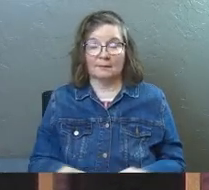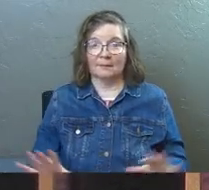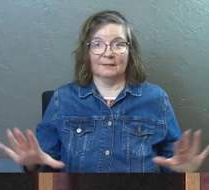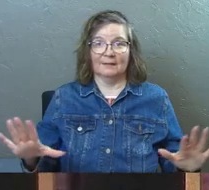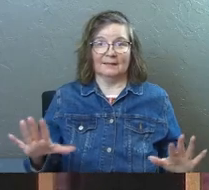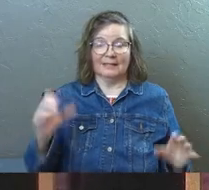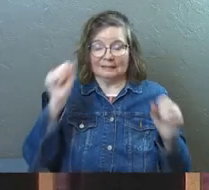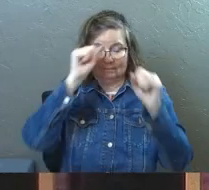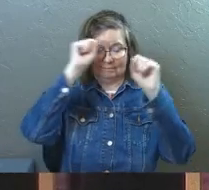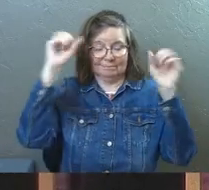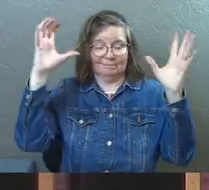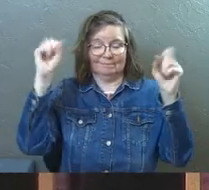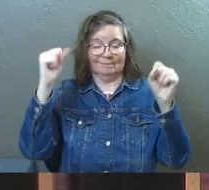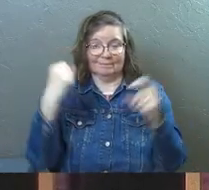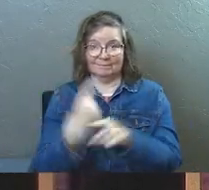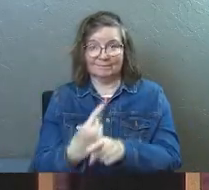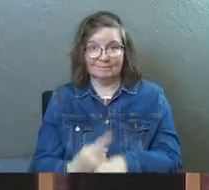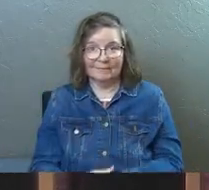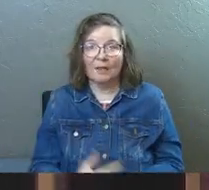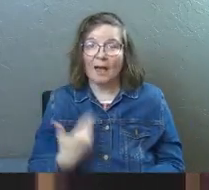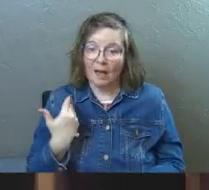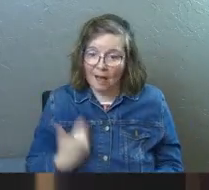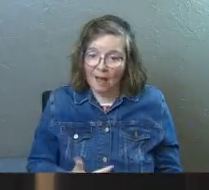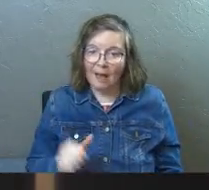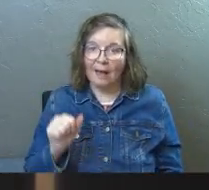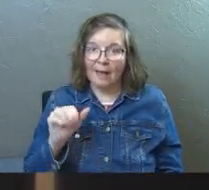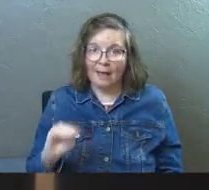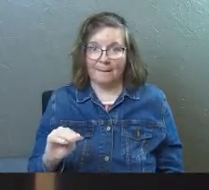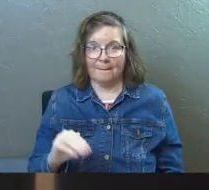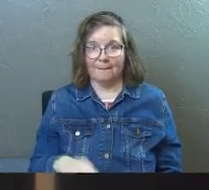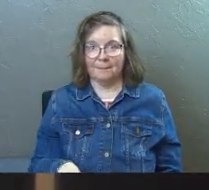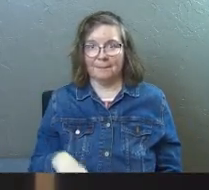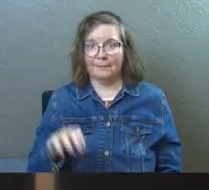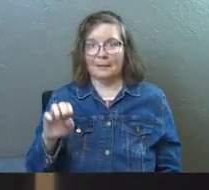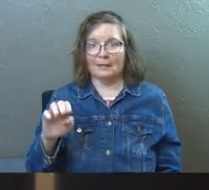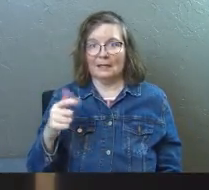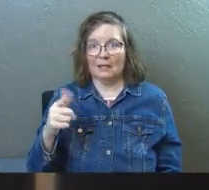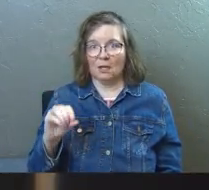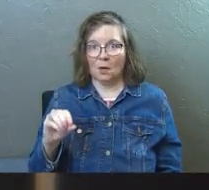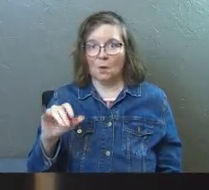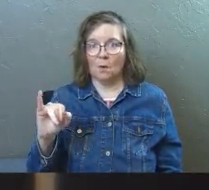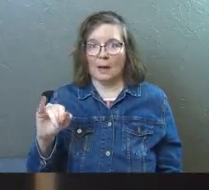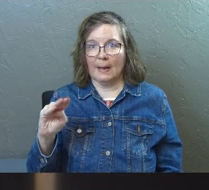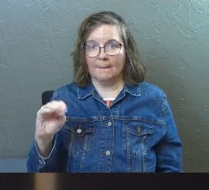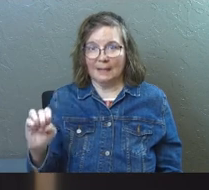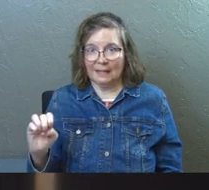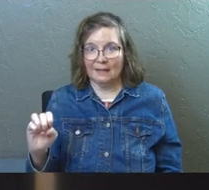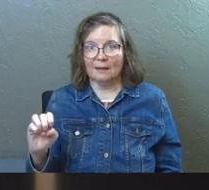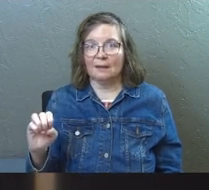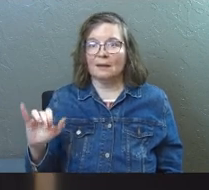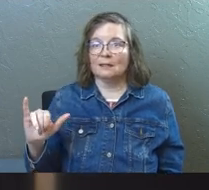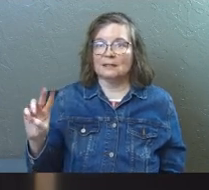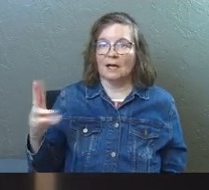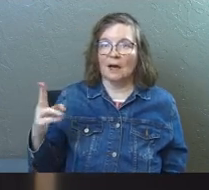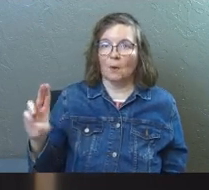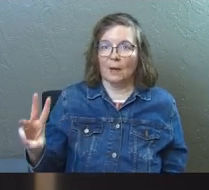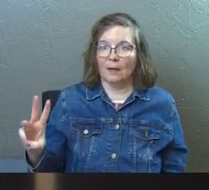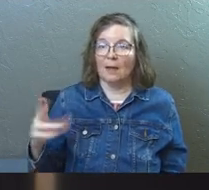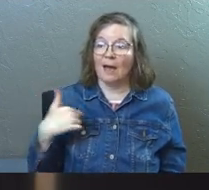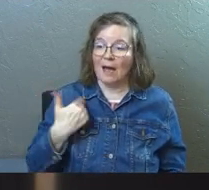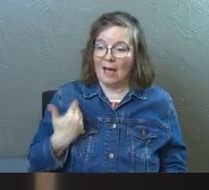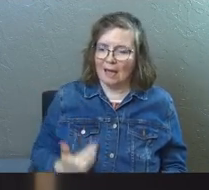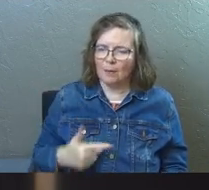It's mind blowing, isn't it? I am. Ego I me. Yahweh. I am. I am.